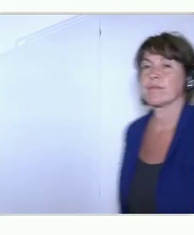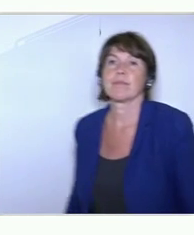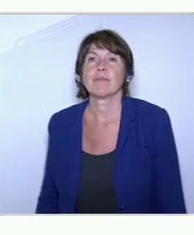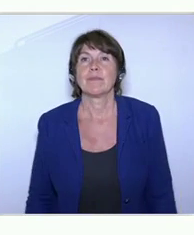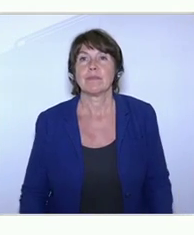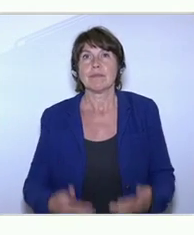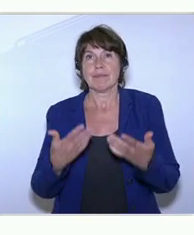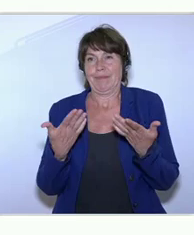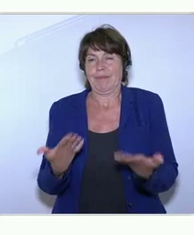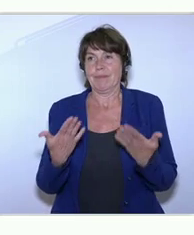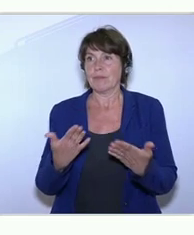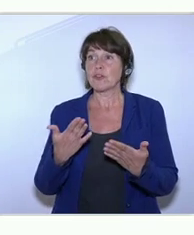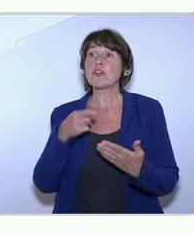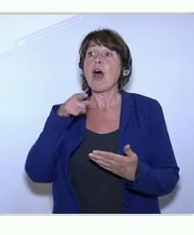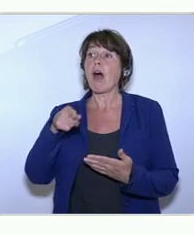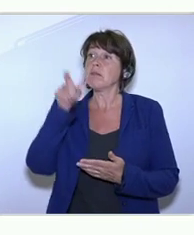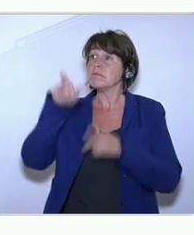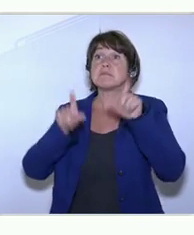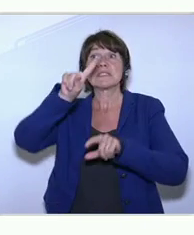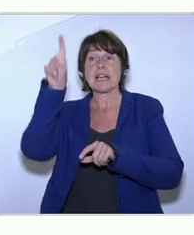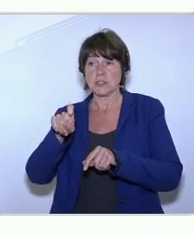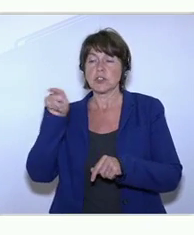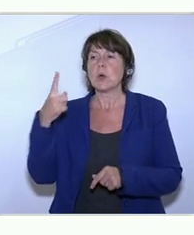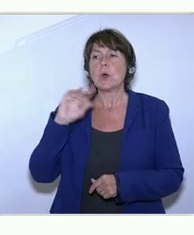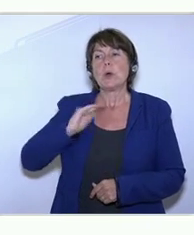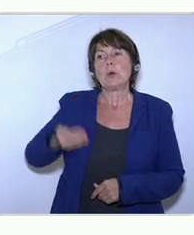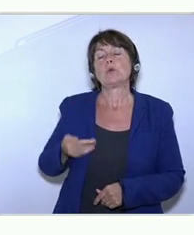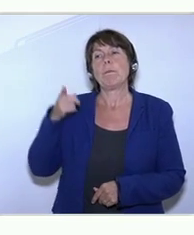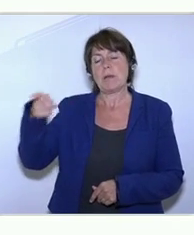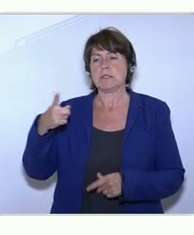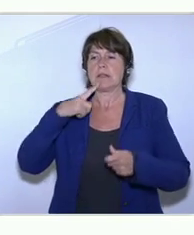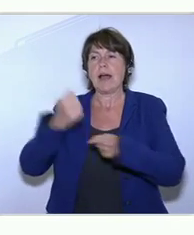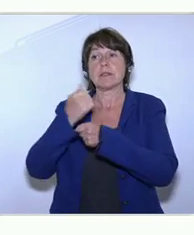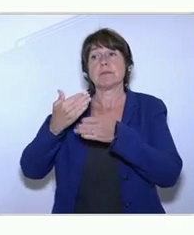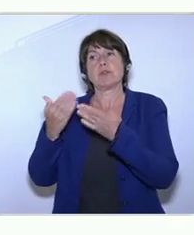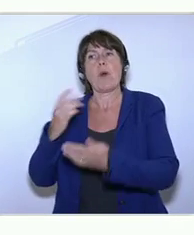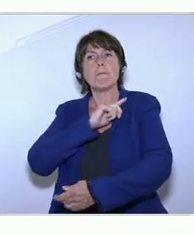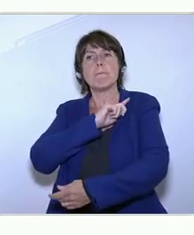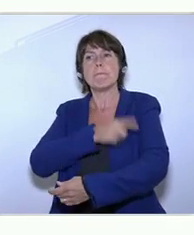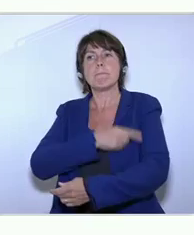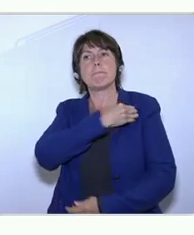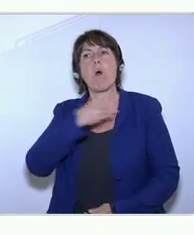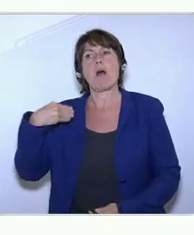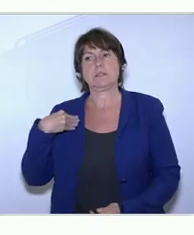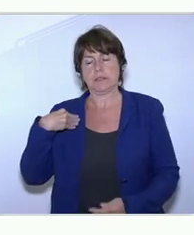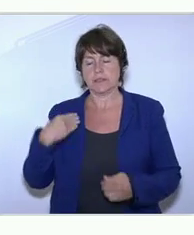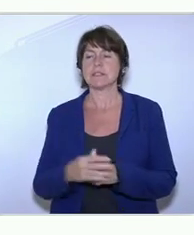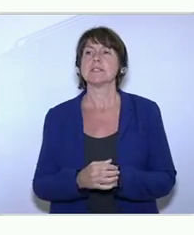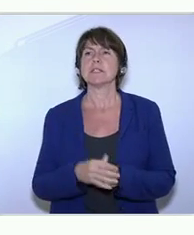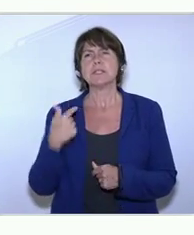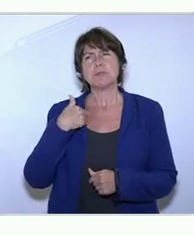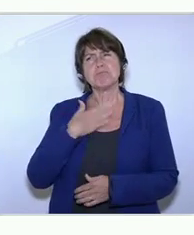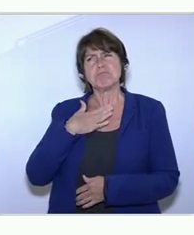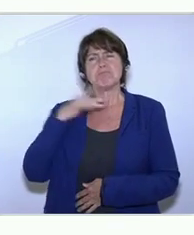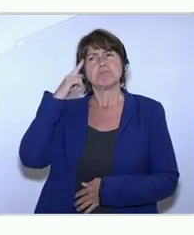Nityksa from European Economic and Social Committee, but also entrepreneur in Poland. I have a question. What do